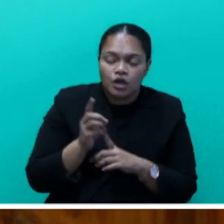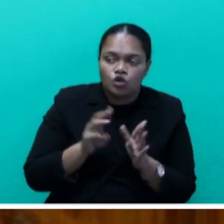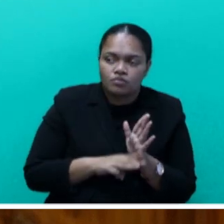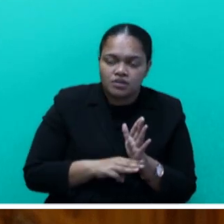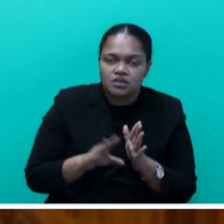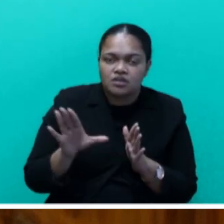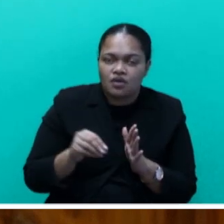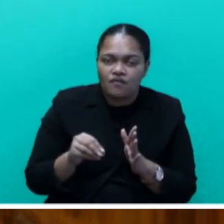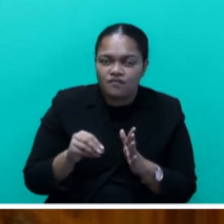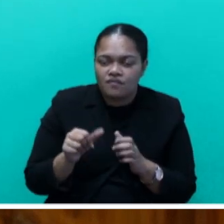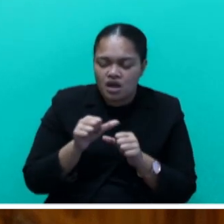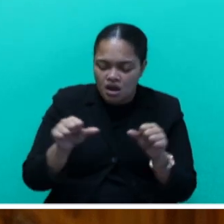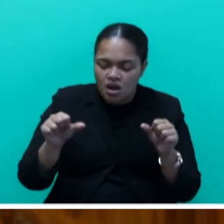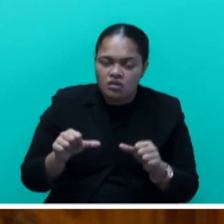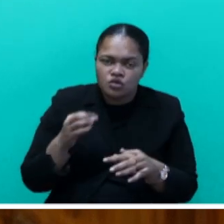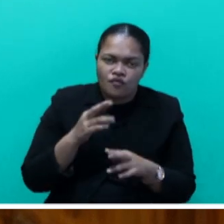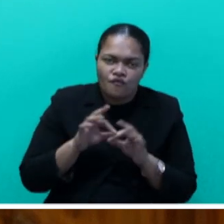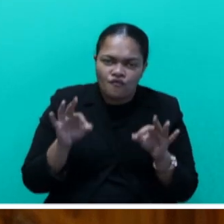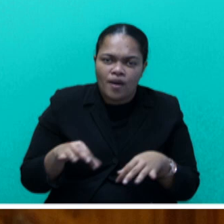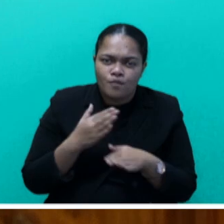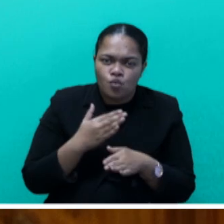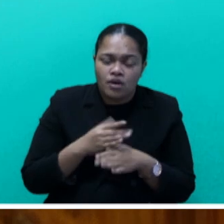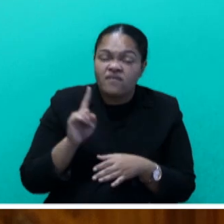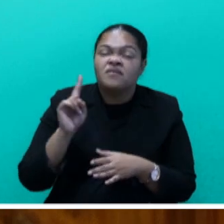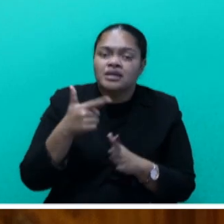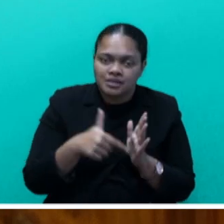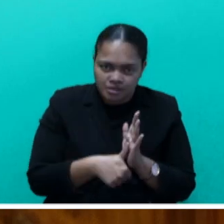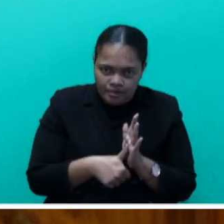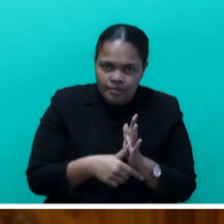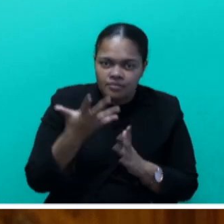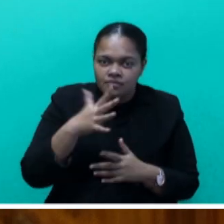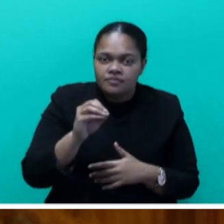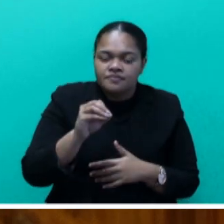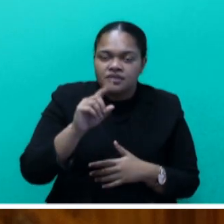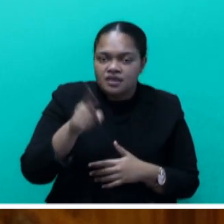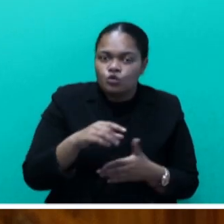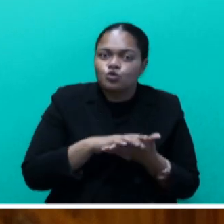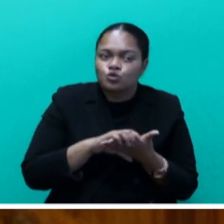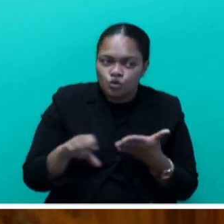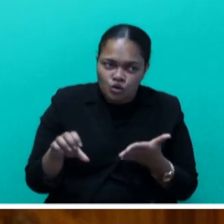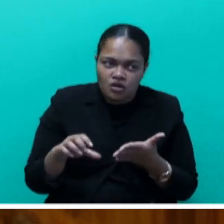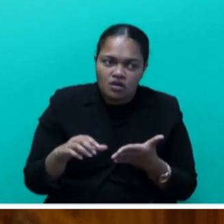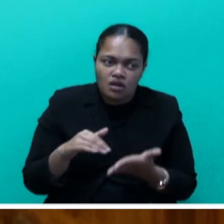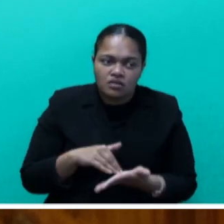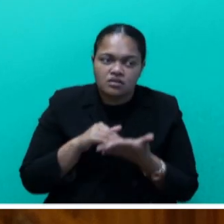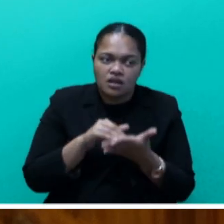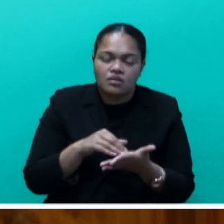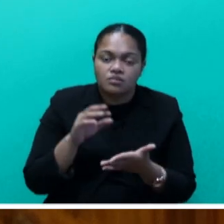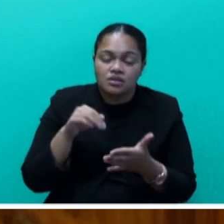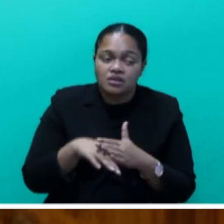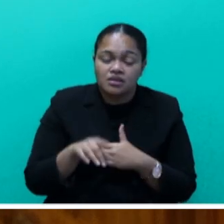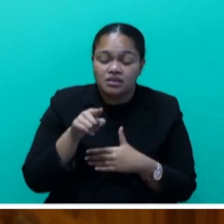cultural frameworks. For the first time, $50,000 will help in a feasibility